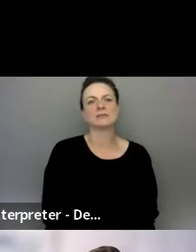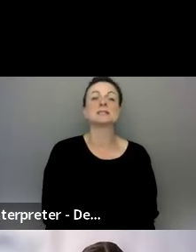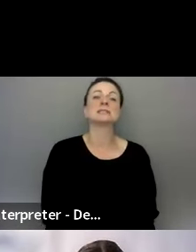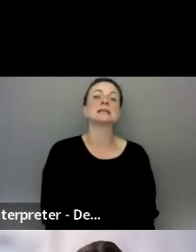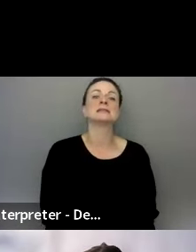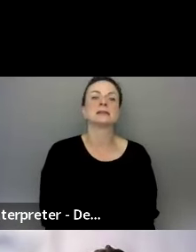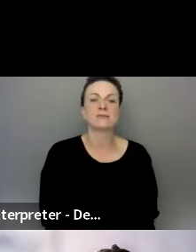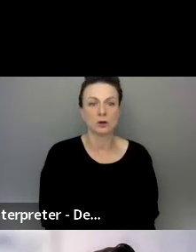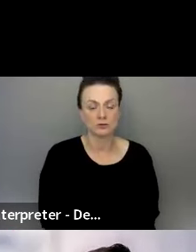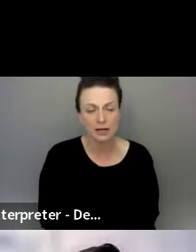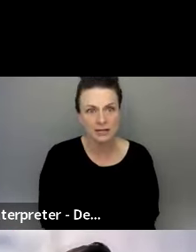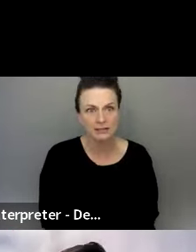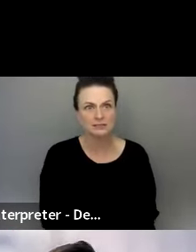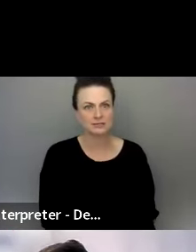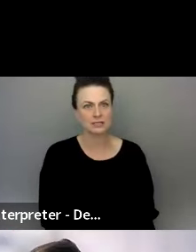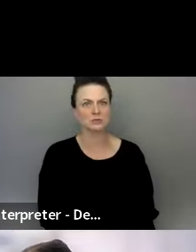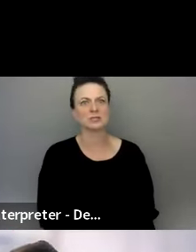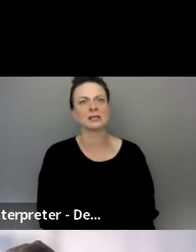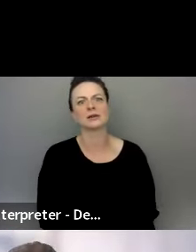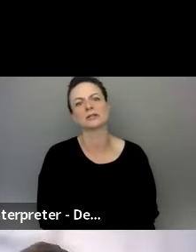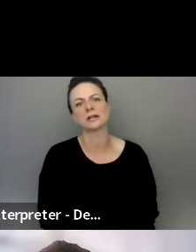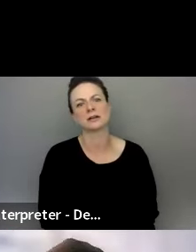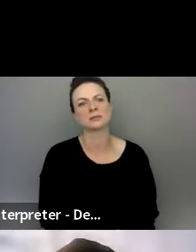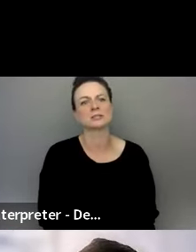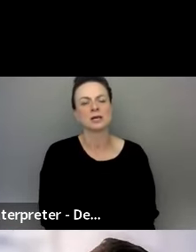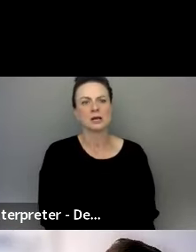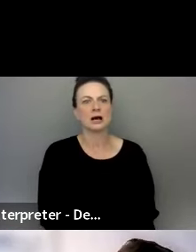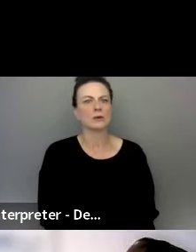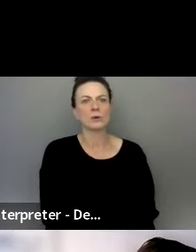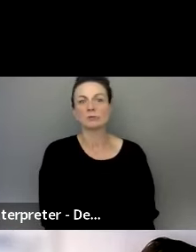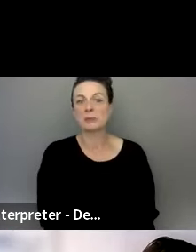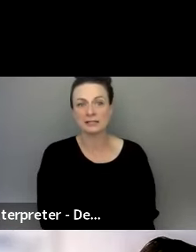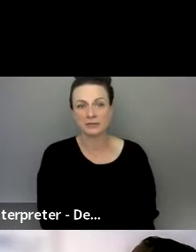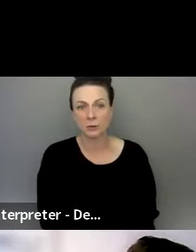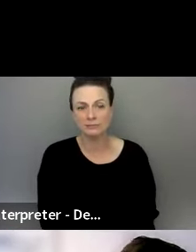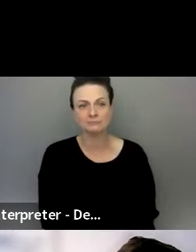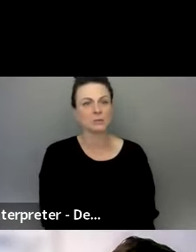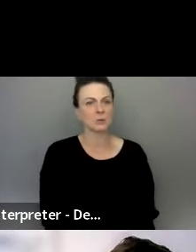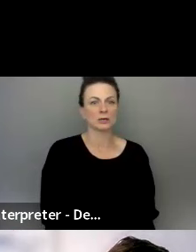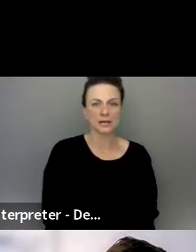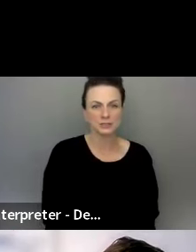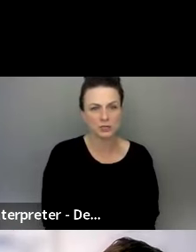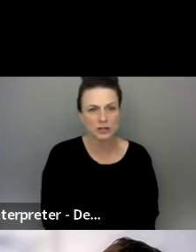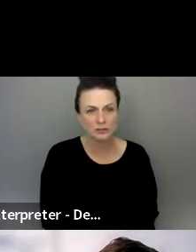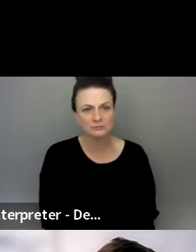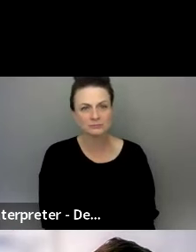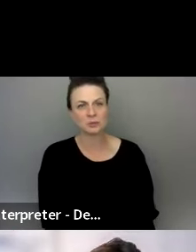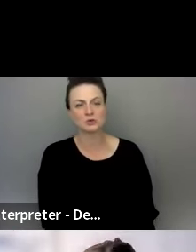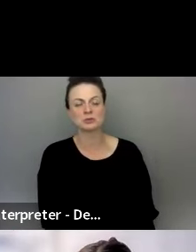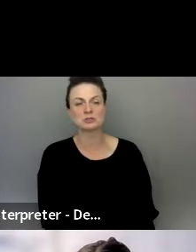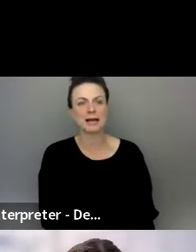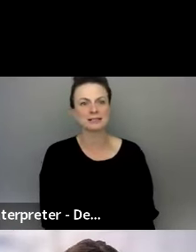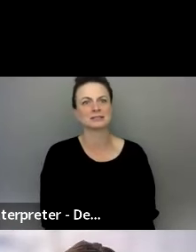following the CNCF code of conduct that you see in our documents. We respect everyone. We're kind to each other.